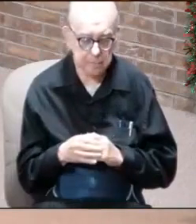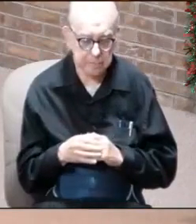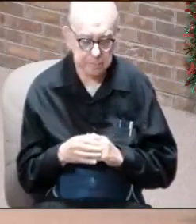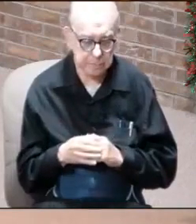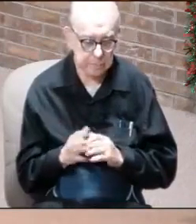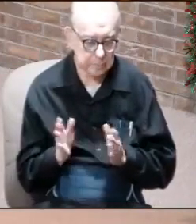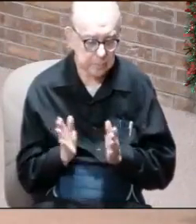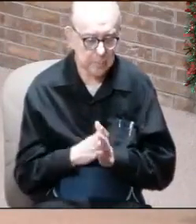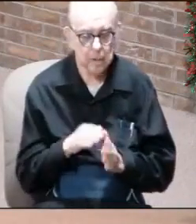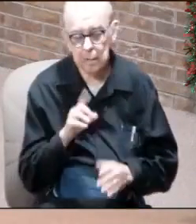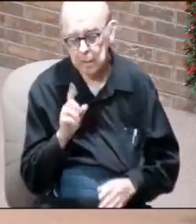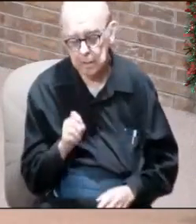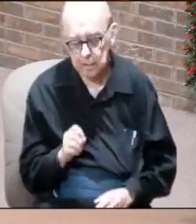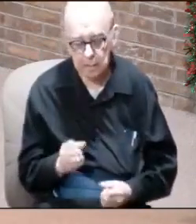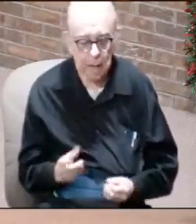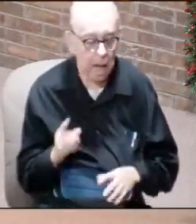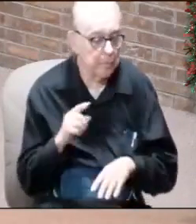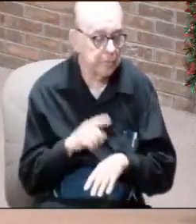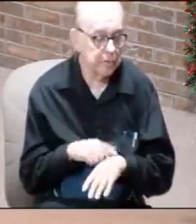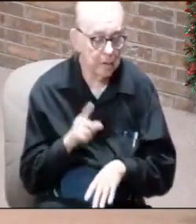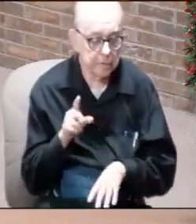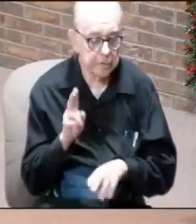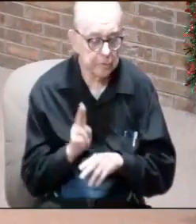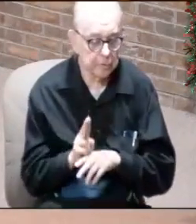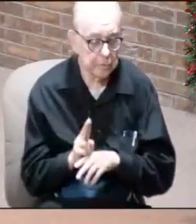But my question is, how much time?